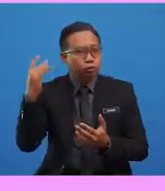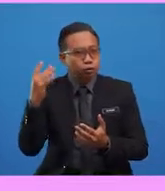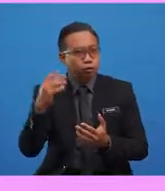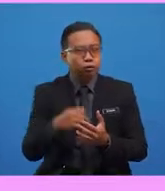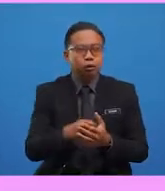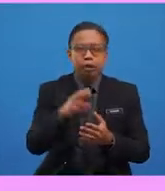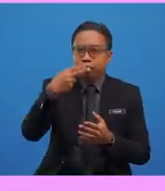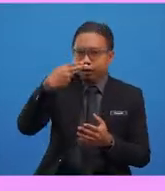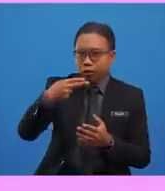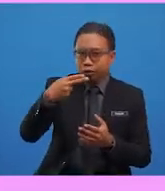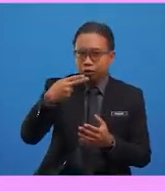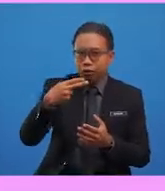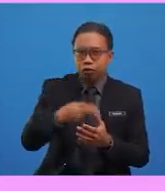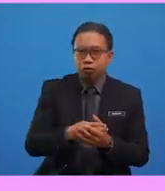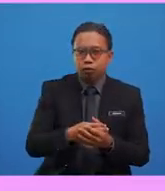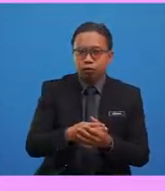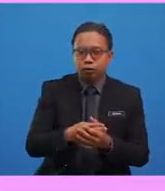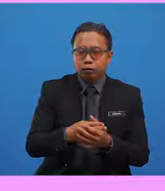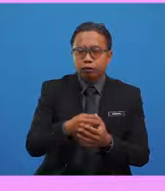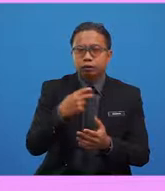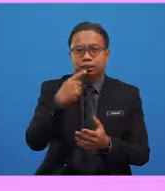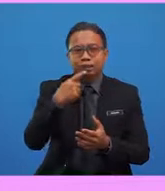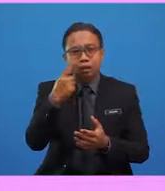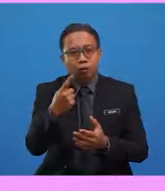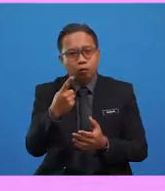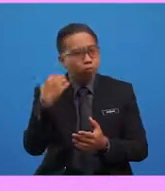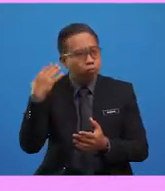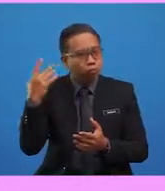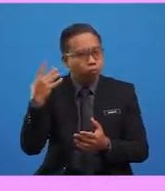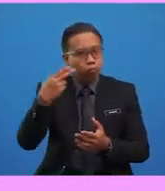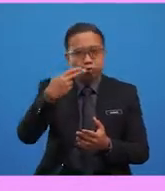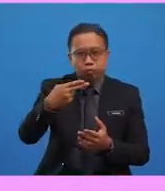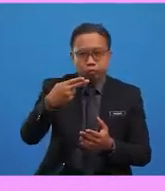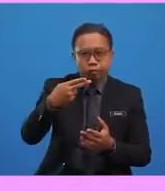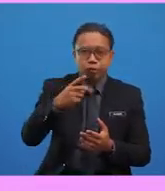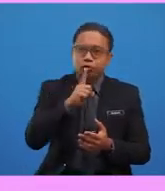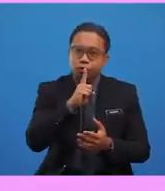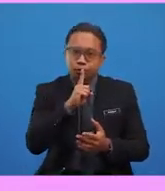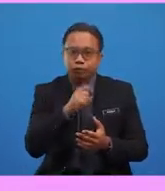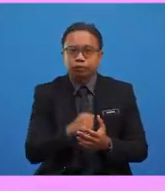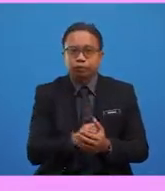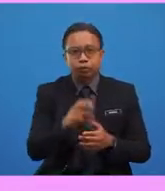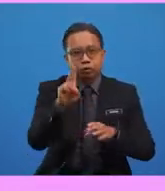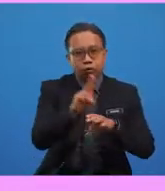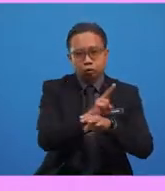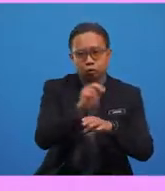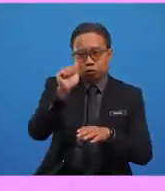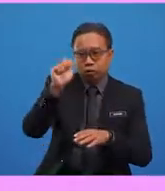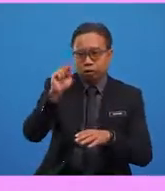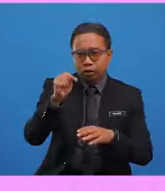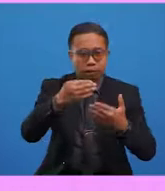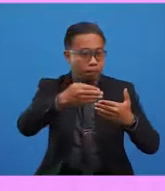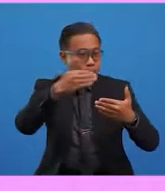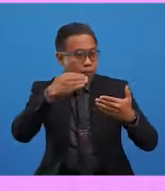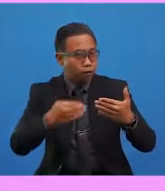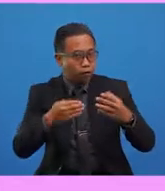H, it has a vowel sound or the letter H is silent, we must use the article N before